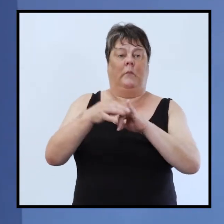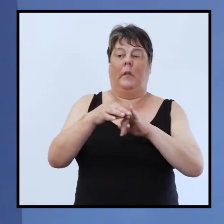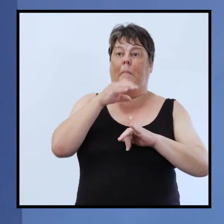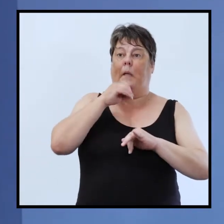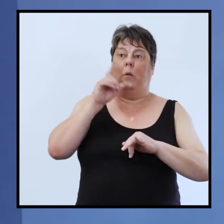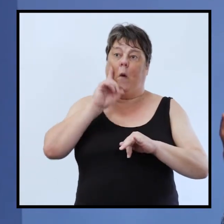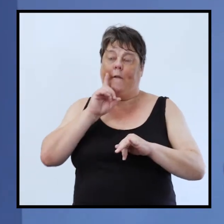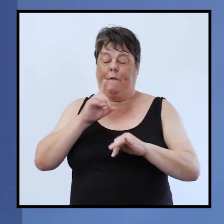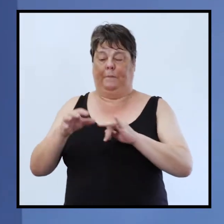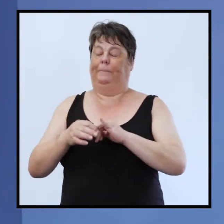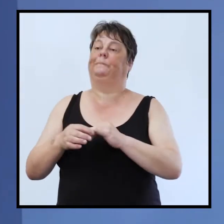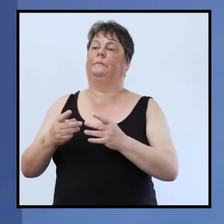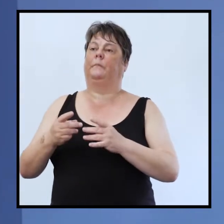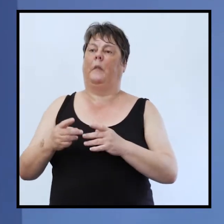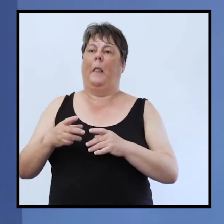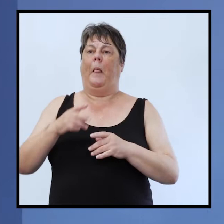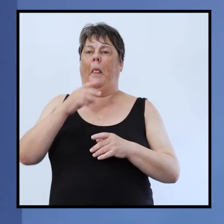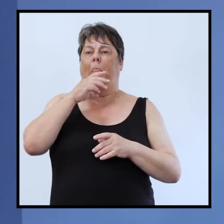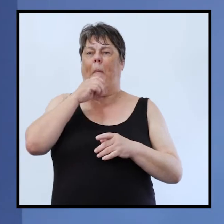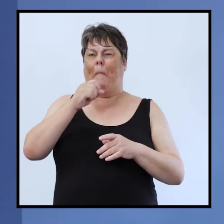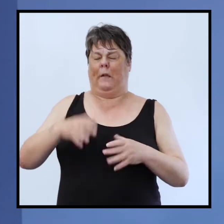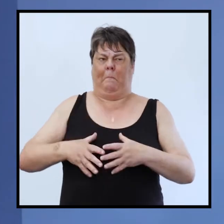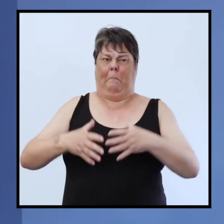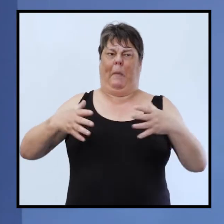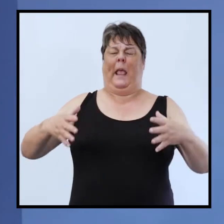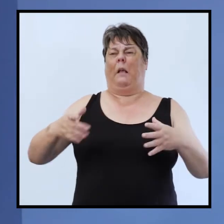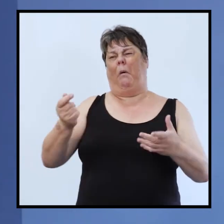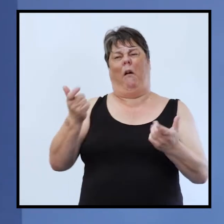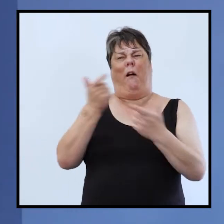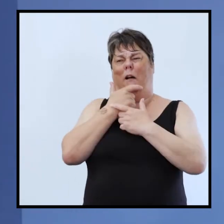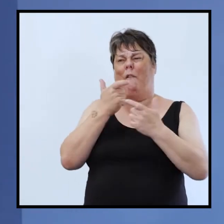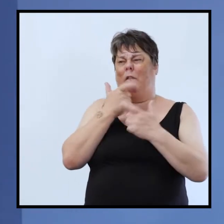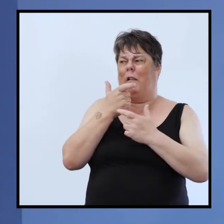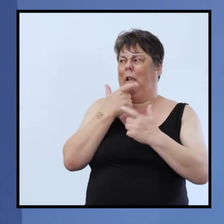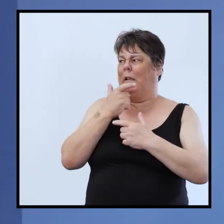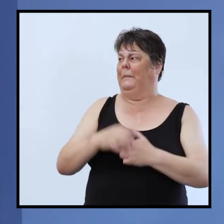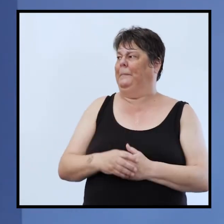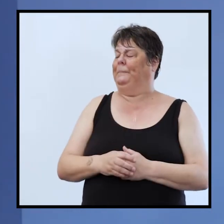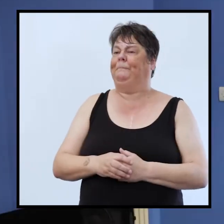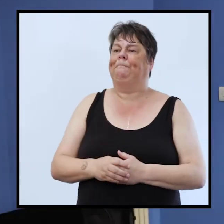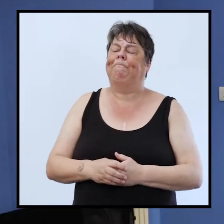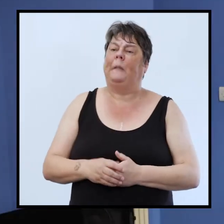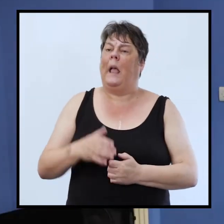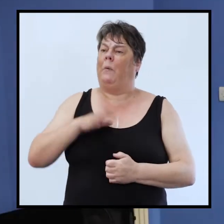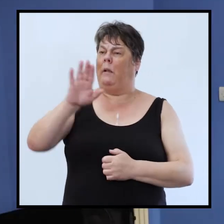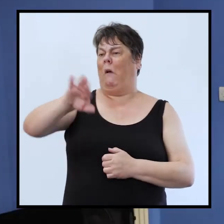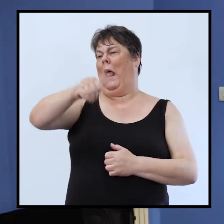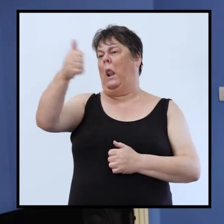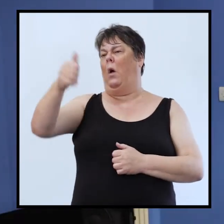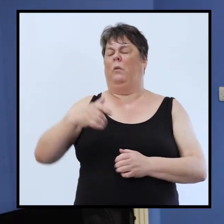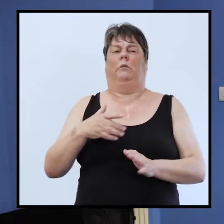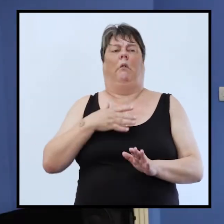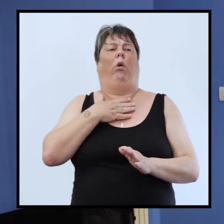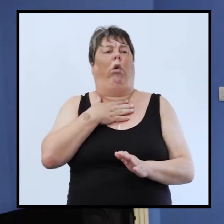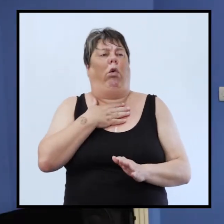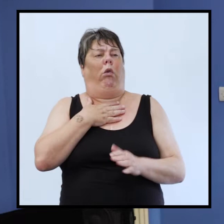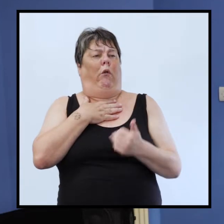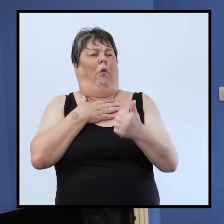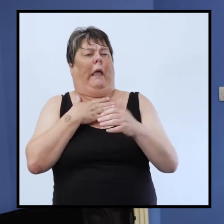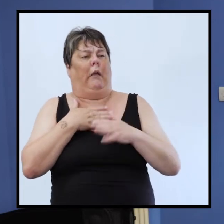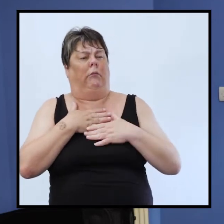the fella's a huge huge fella a real character and uh i said oh hi mate and he said hi chris